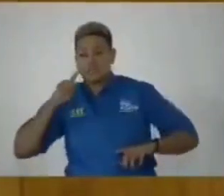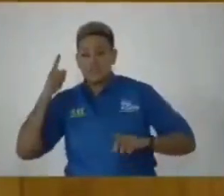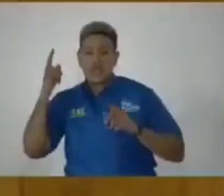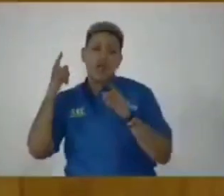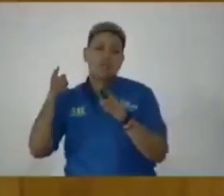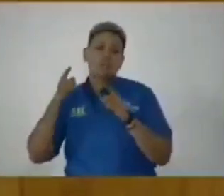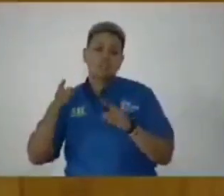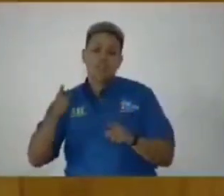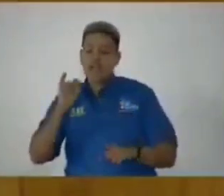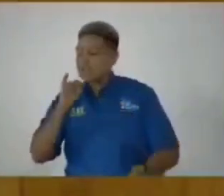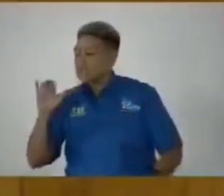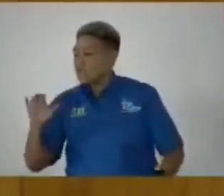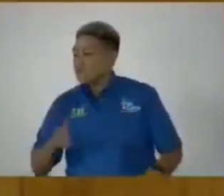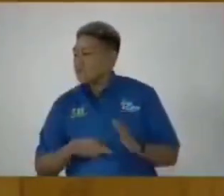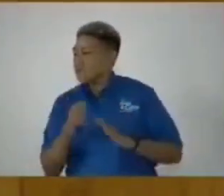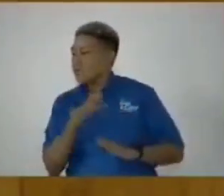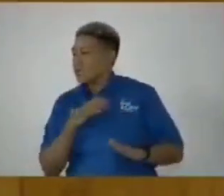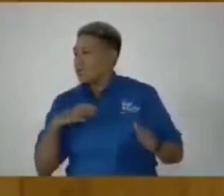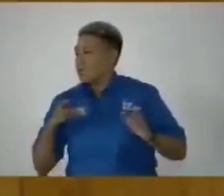the Integrity Commission.